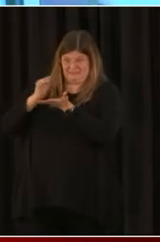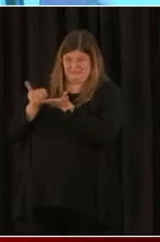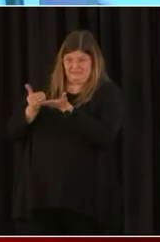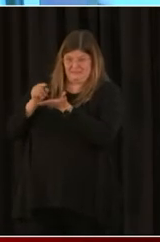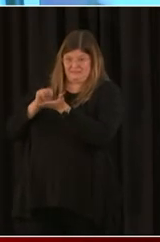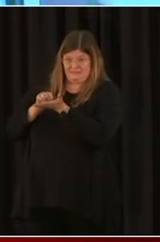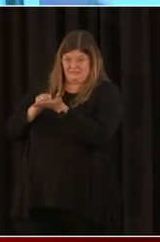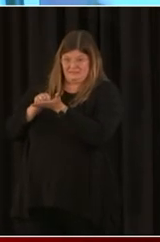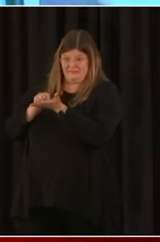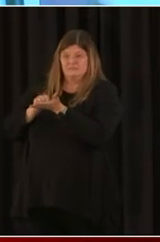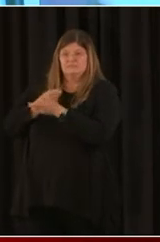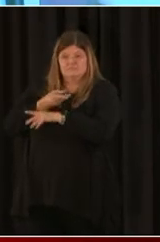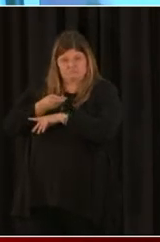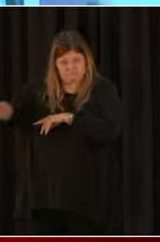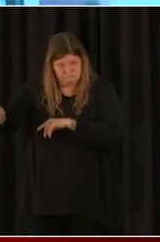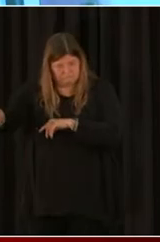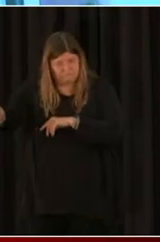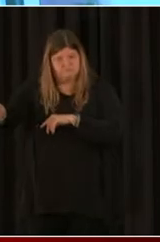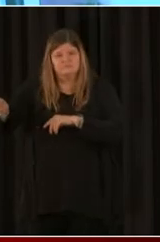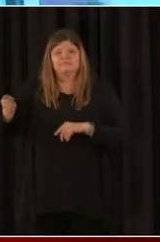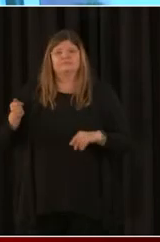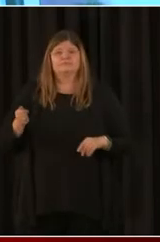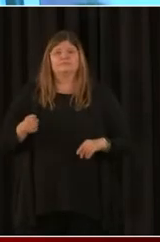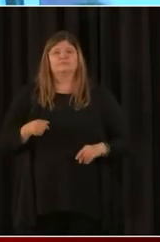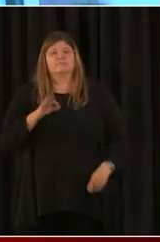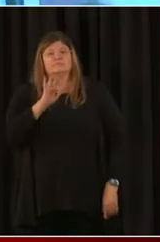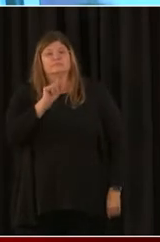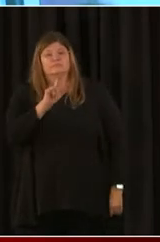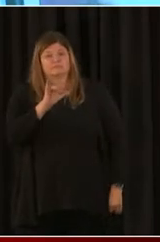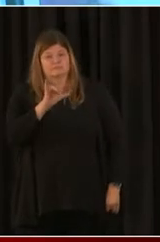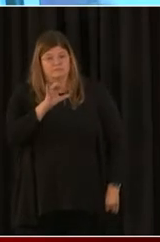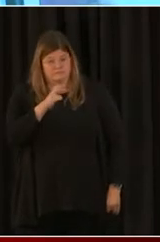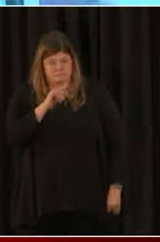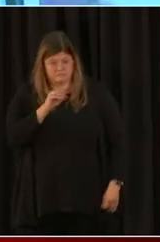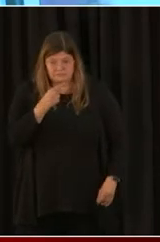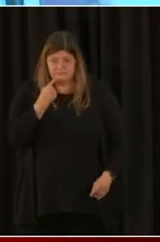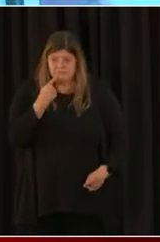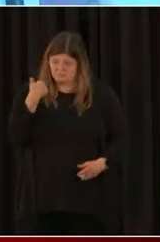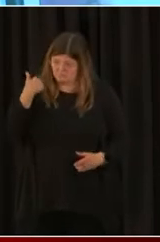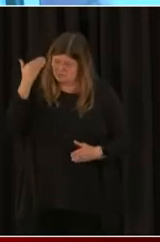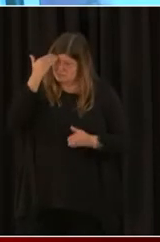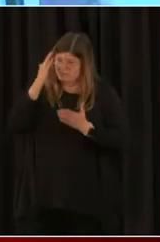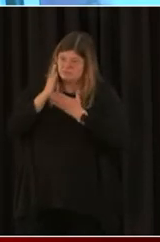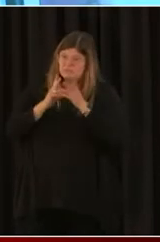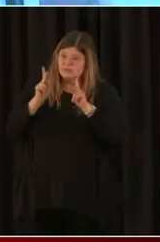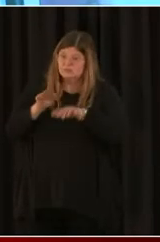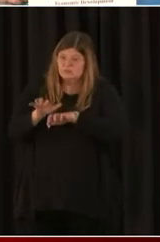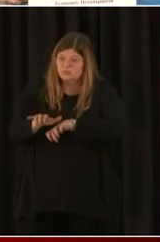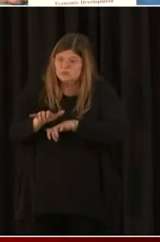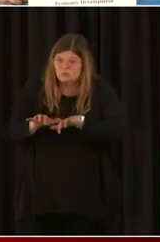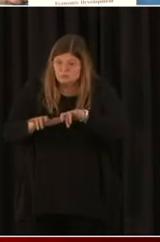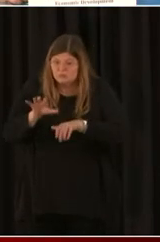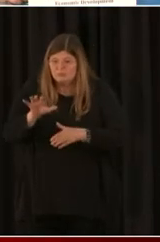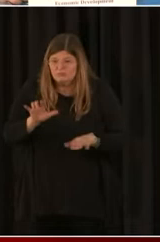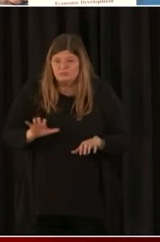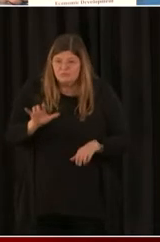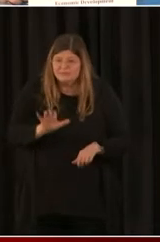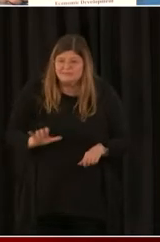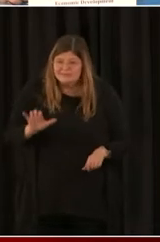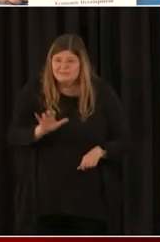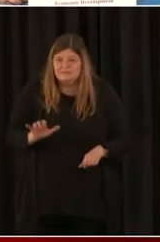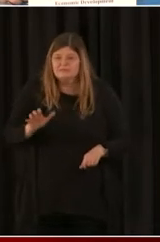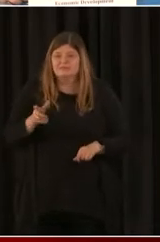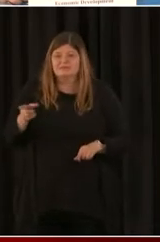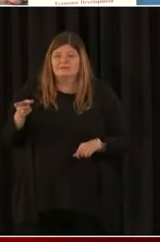And I know folks have had to go into their, you know, cash registers, go into their accounts to make those important